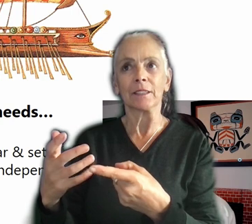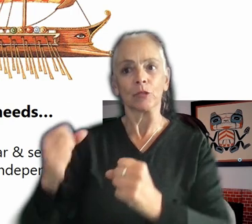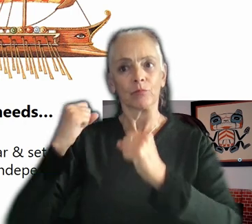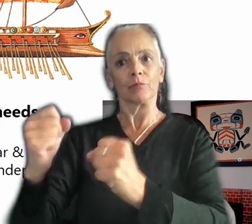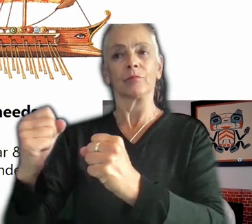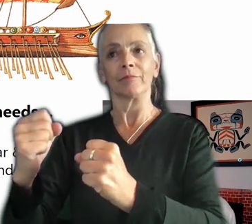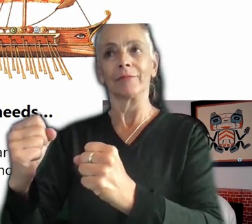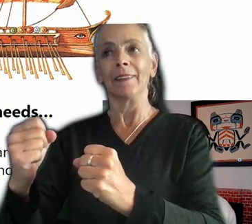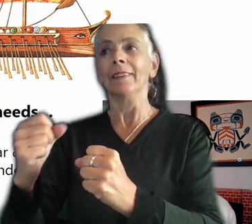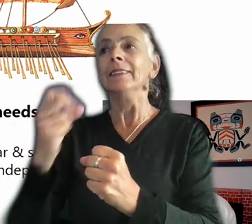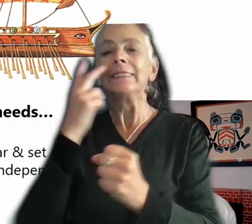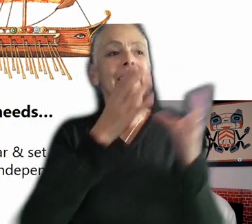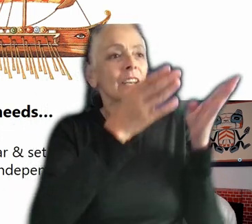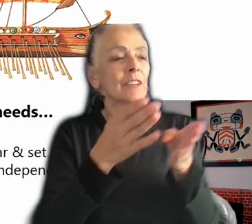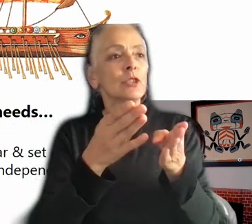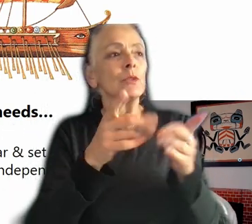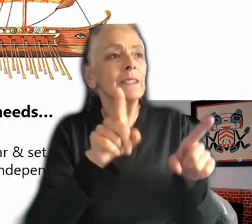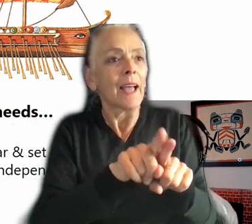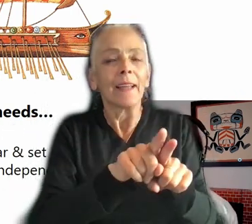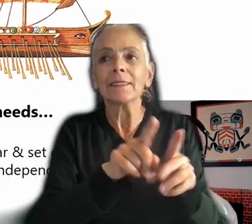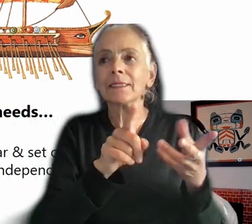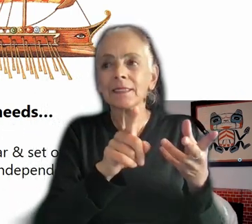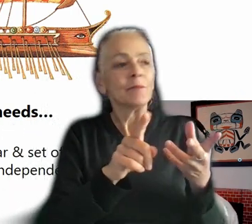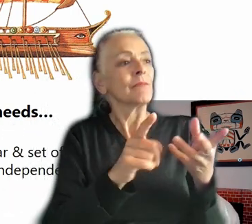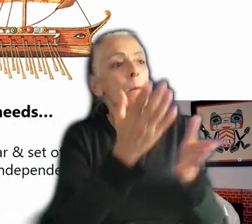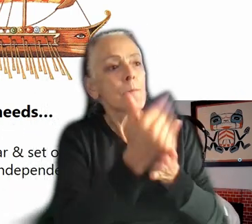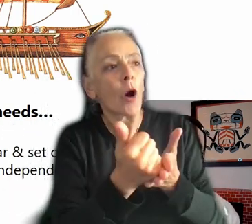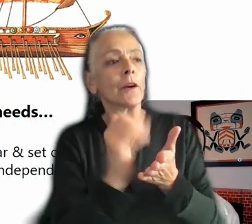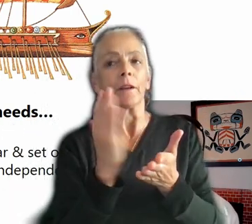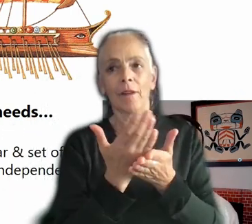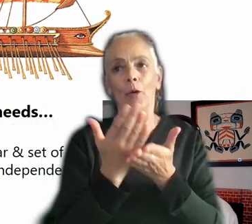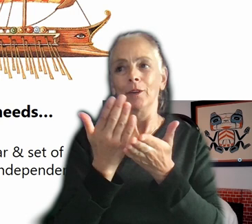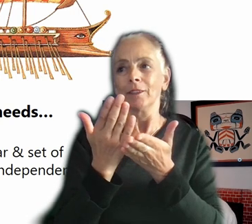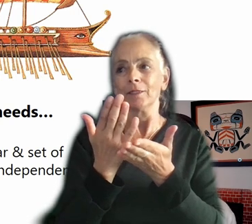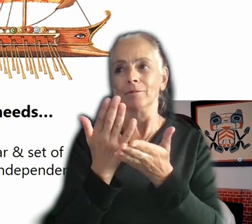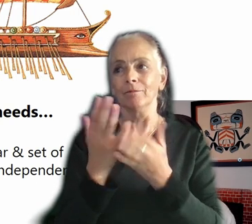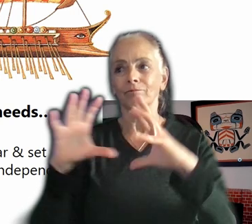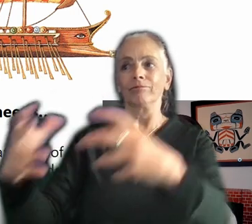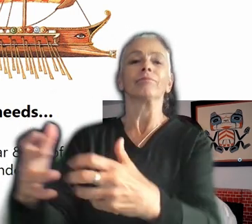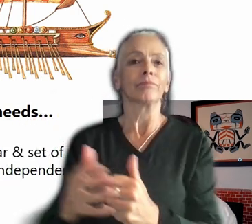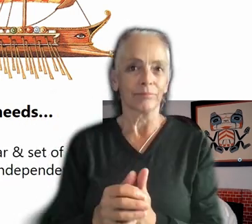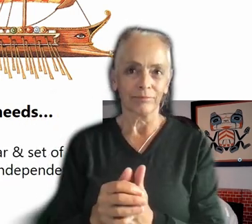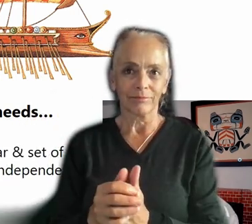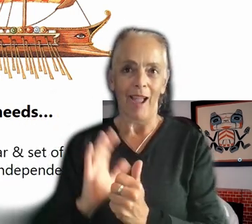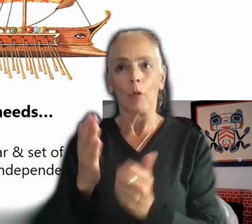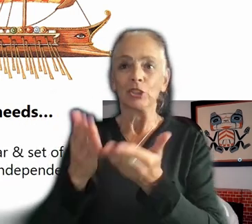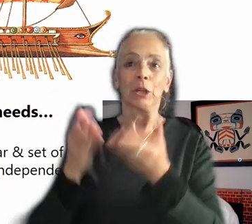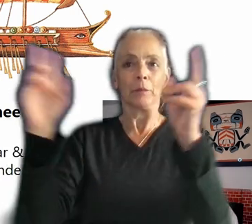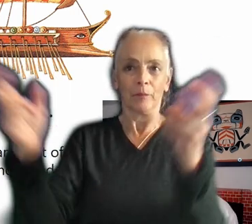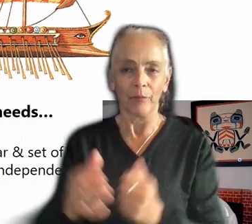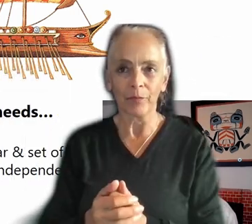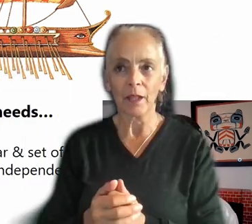but rather as just another board in Theseus's ship. So it's easy to see these two perspectives as being deeply